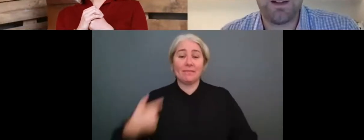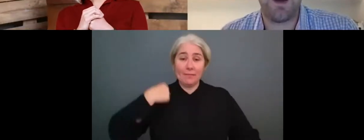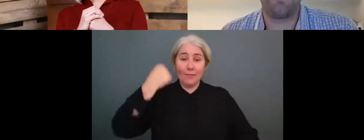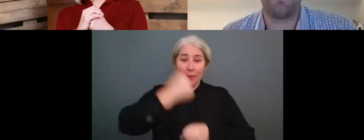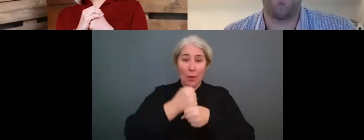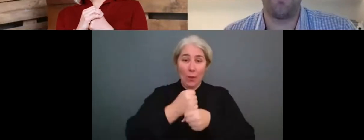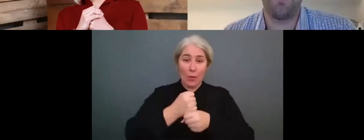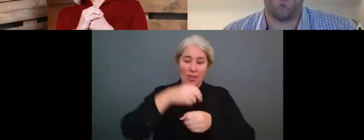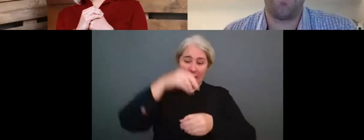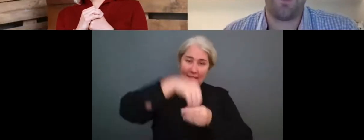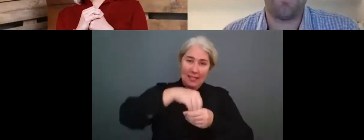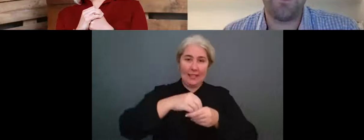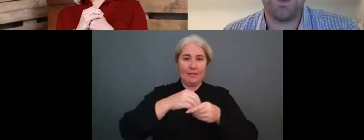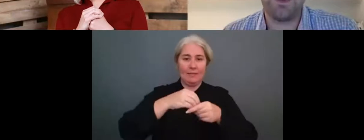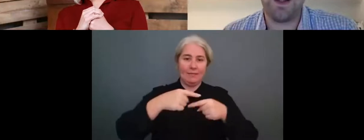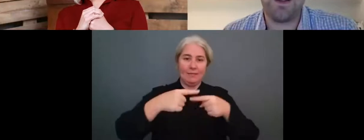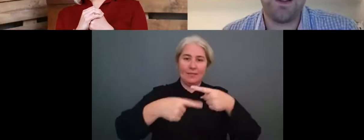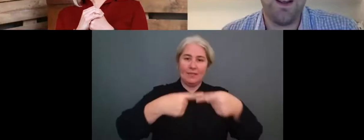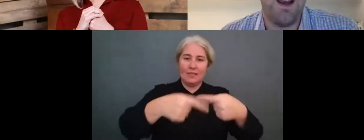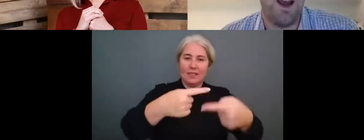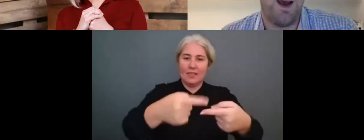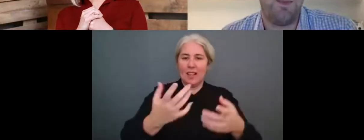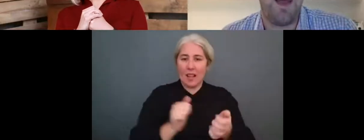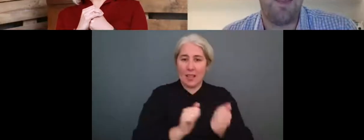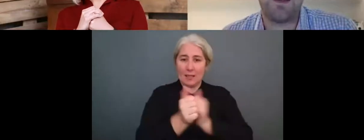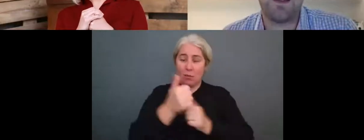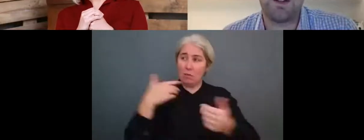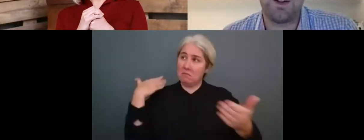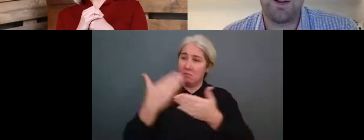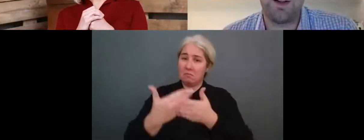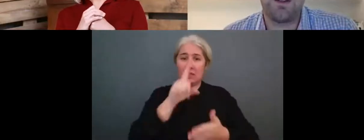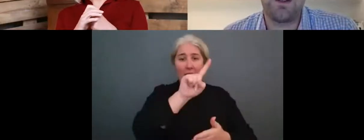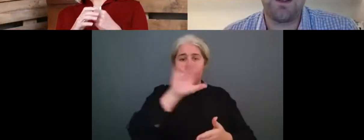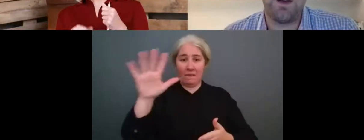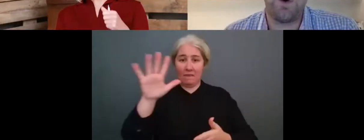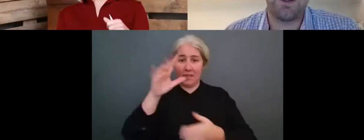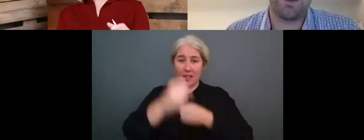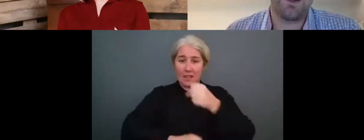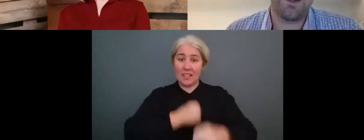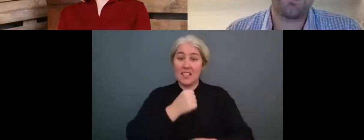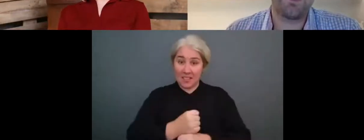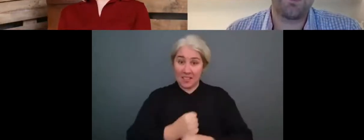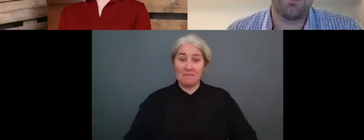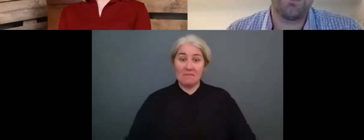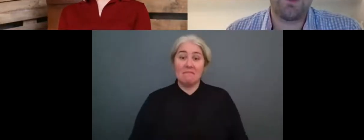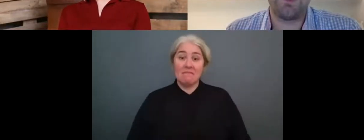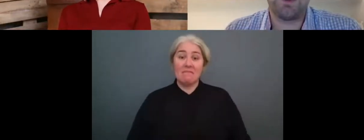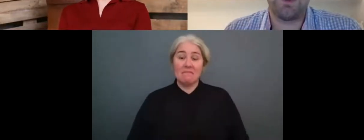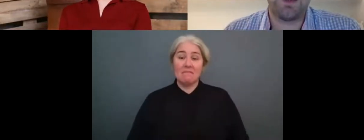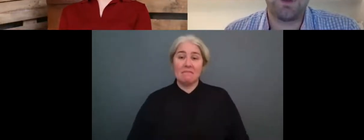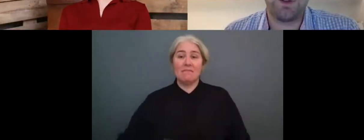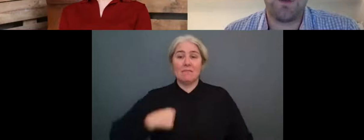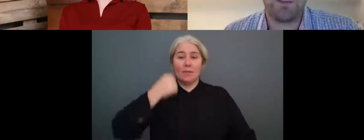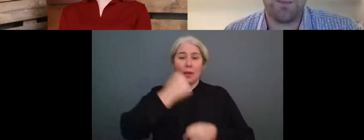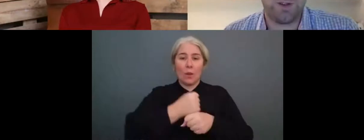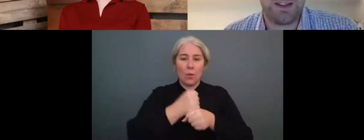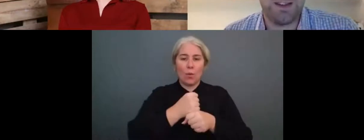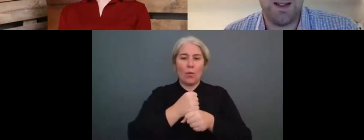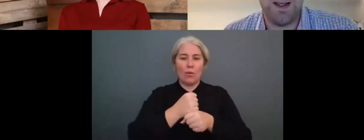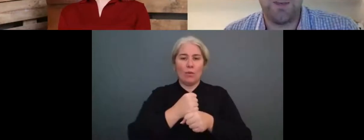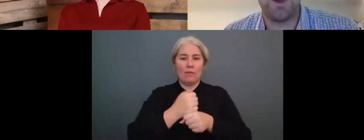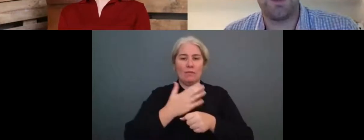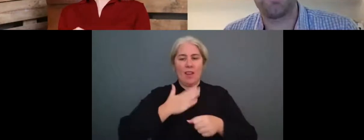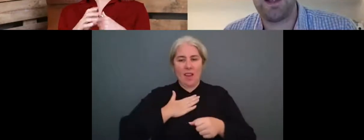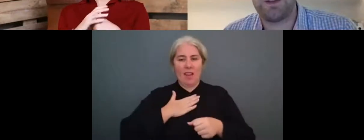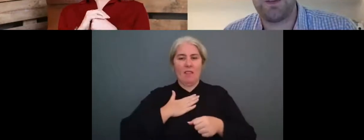sector now for about 15 years. Um, and that's included working at a national federation, national governing body,